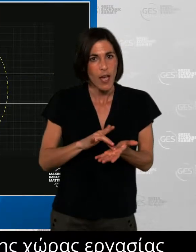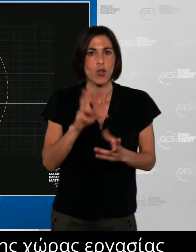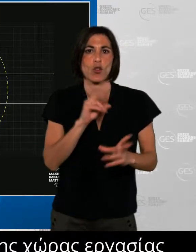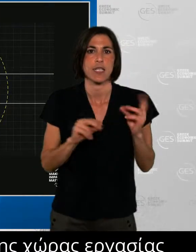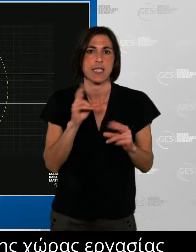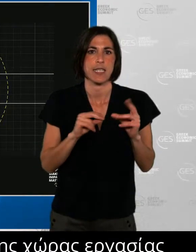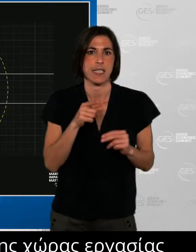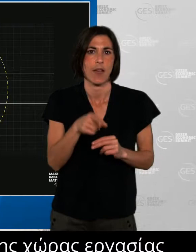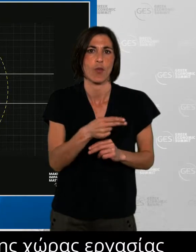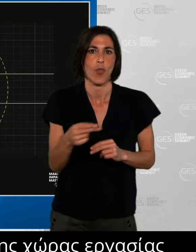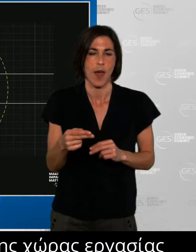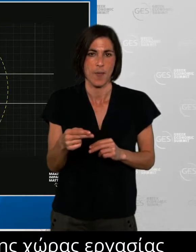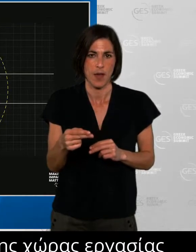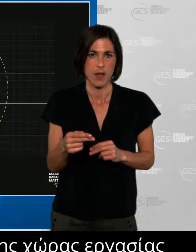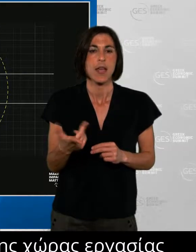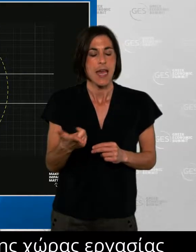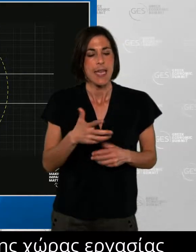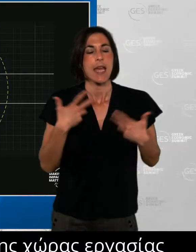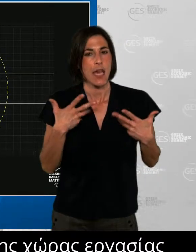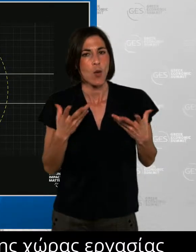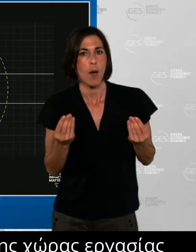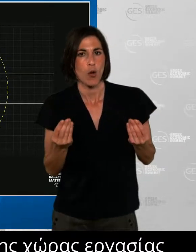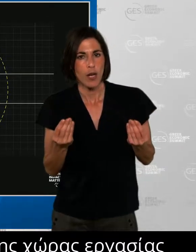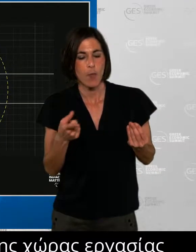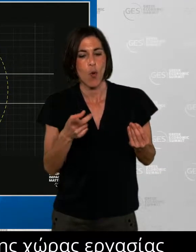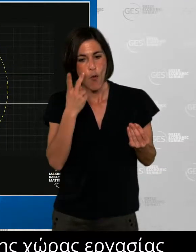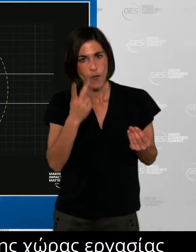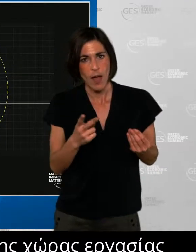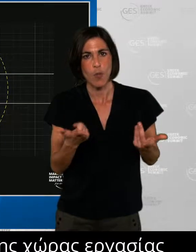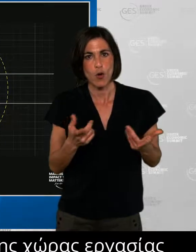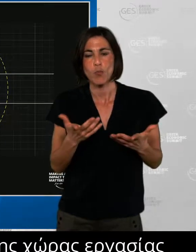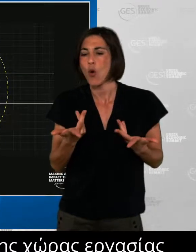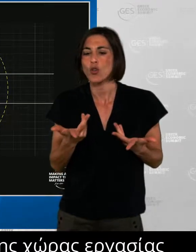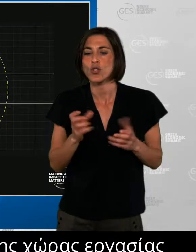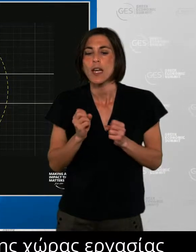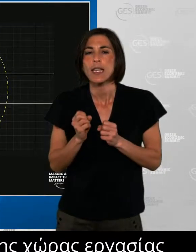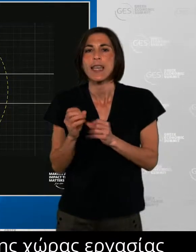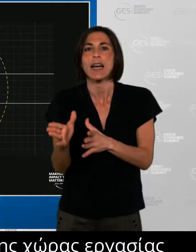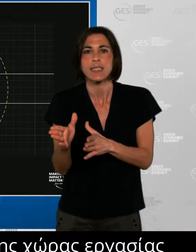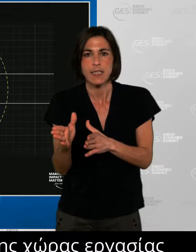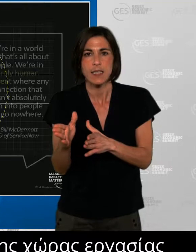pandemic. And so where are we down? What are we actually talking about? And so as you can see